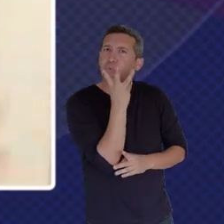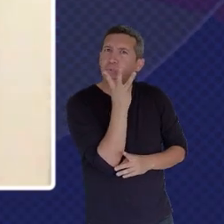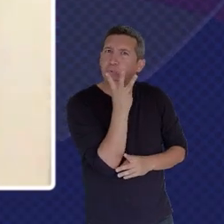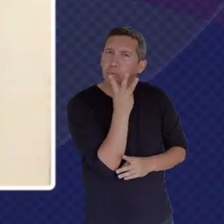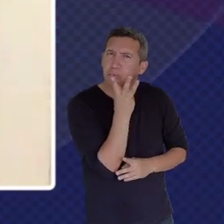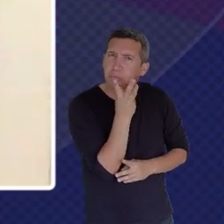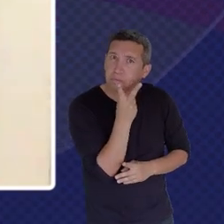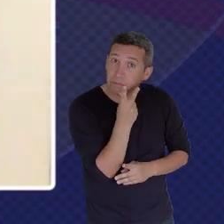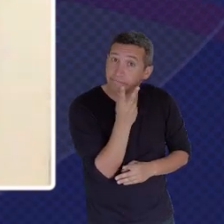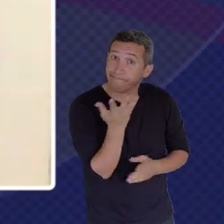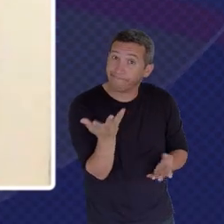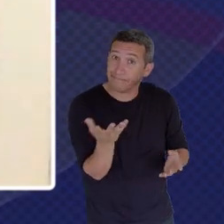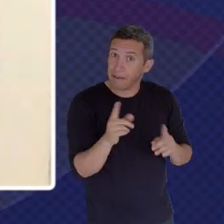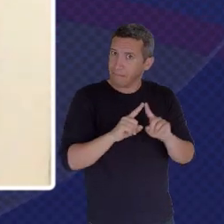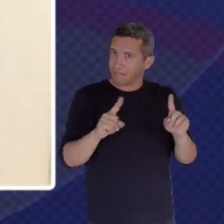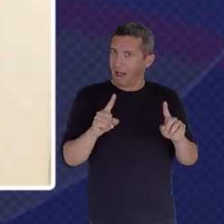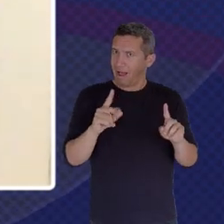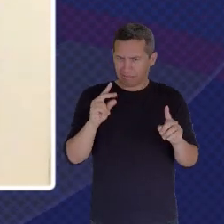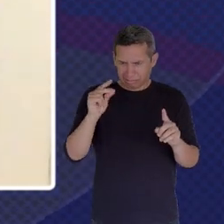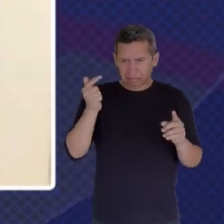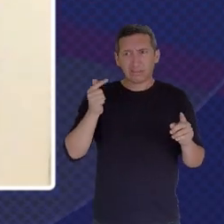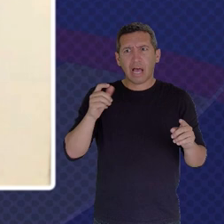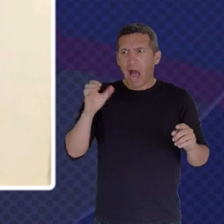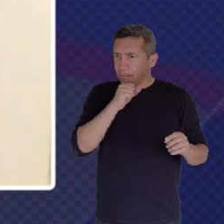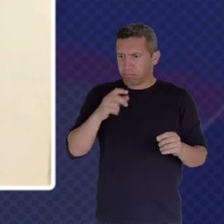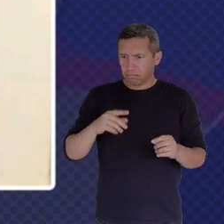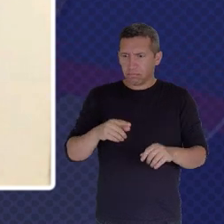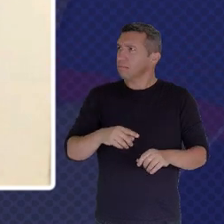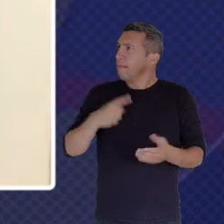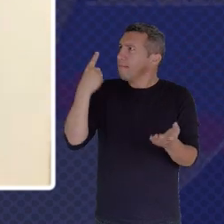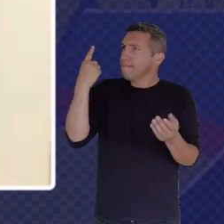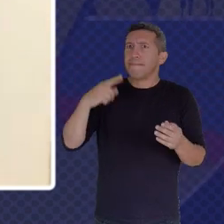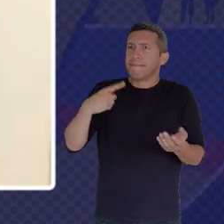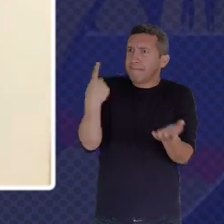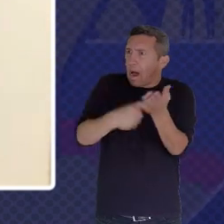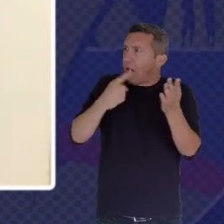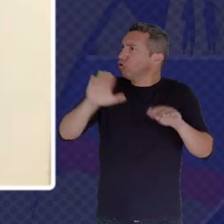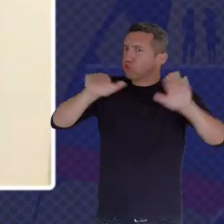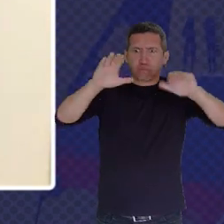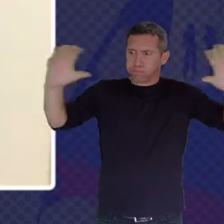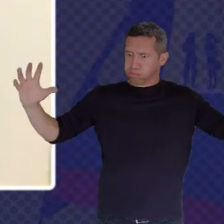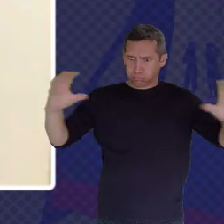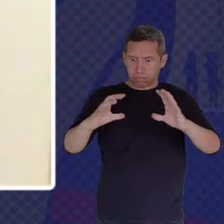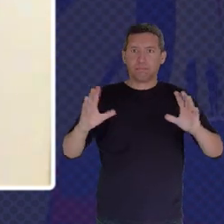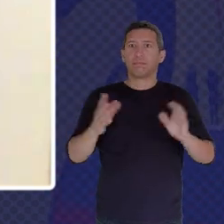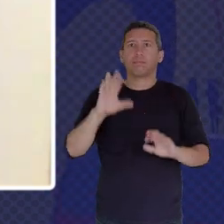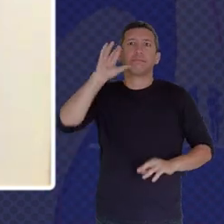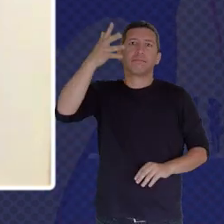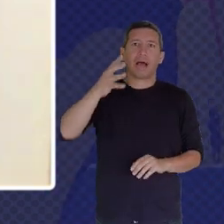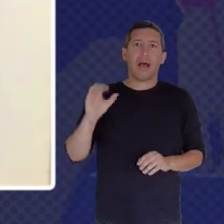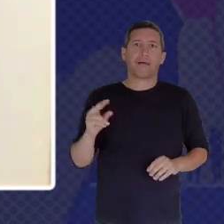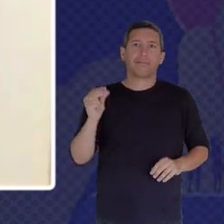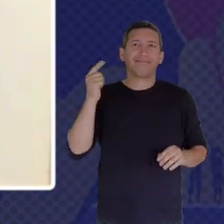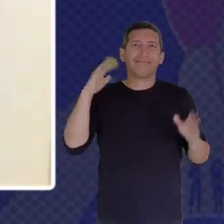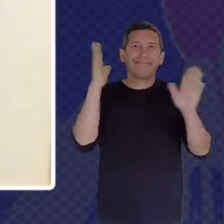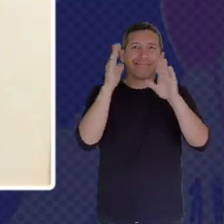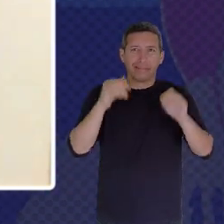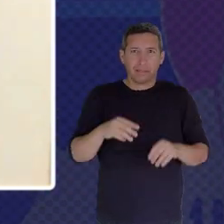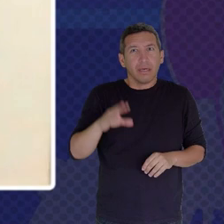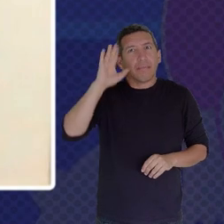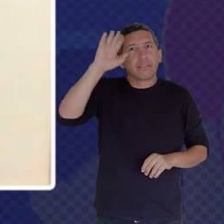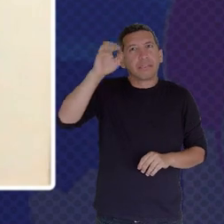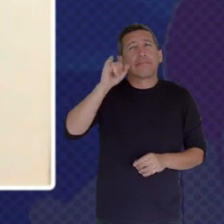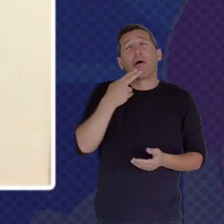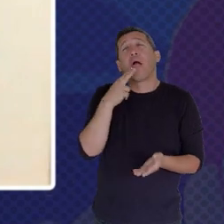Assisting With Regards To Humanitarian Action It Would Take Us A Year To Resolve One Thing So